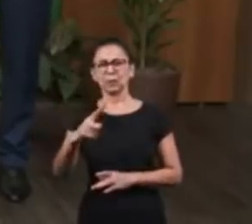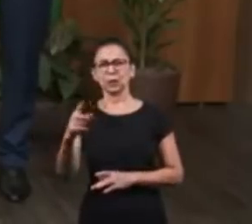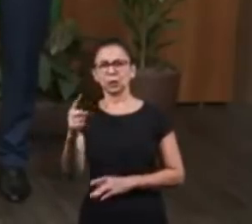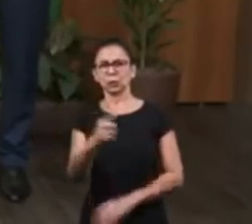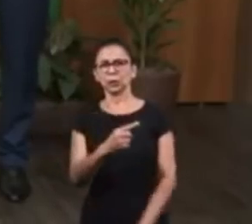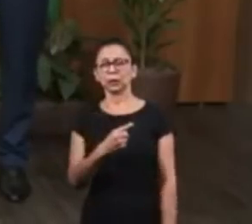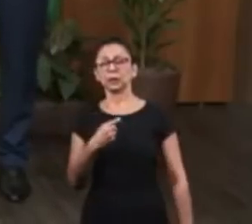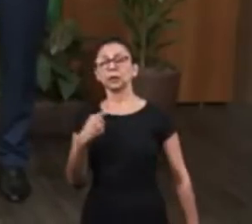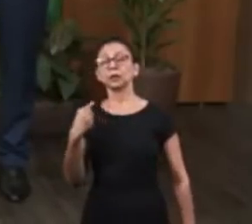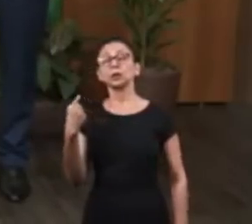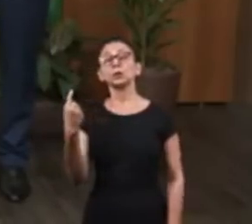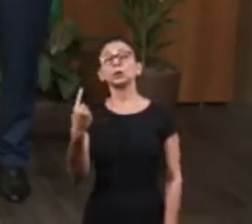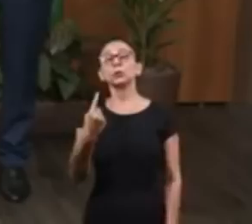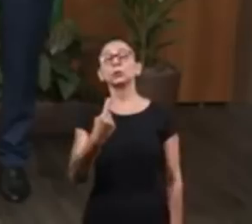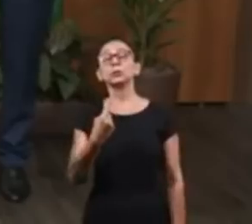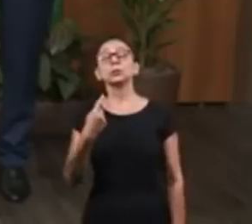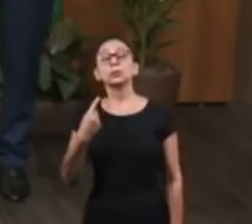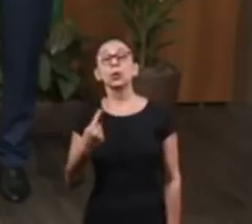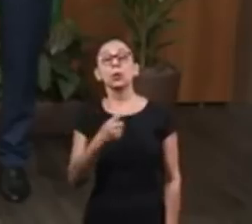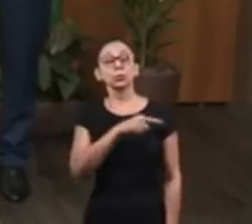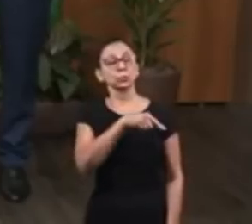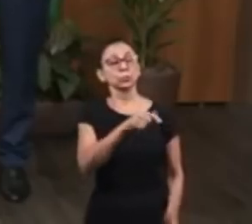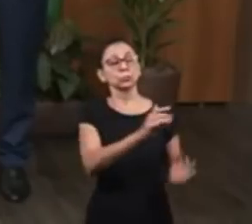house for a banquet.